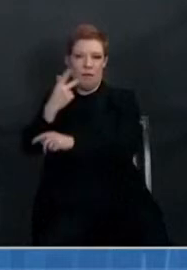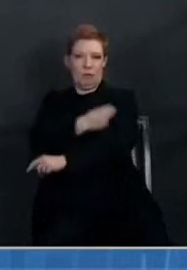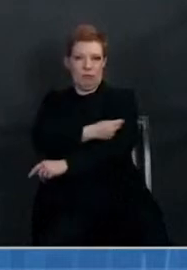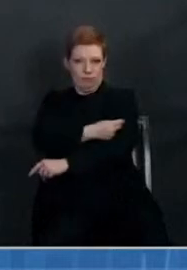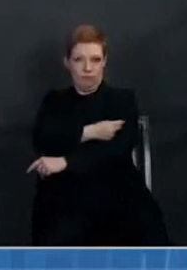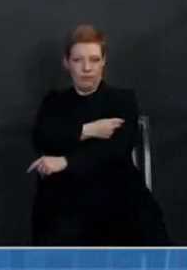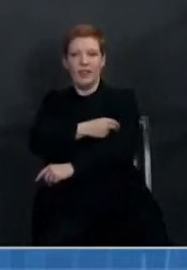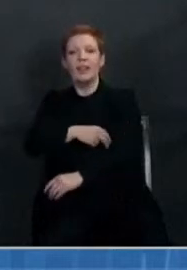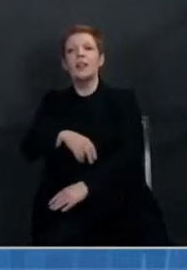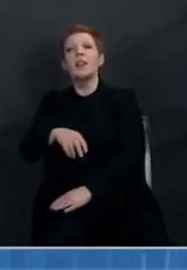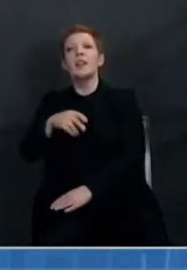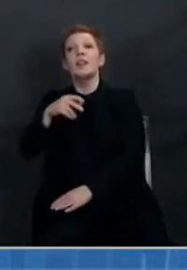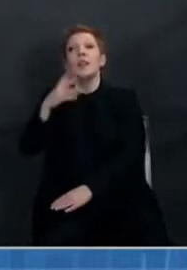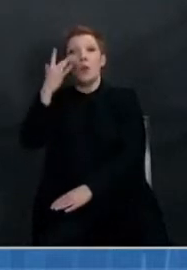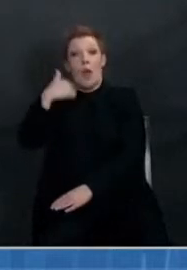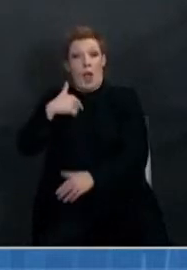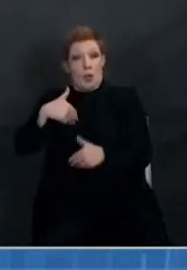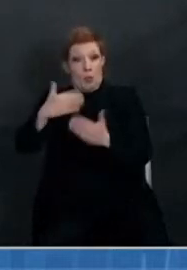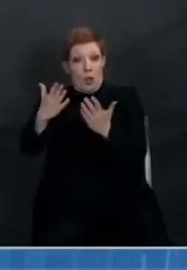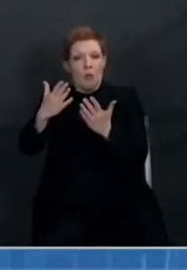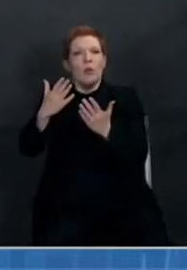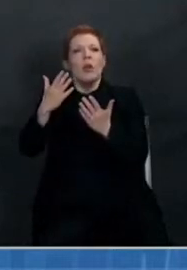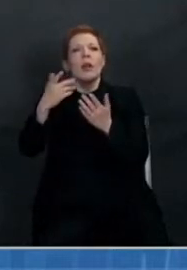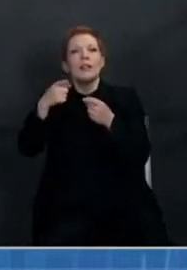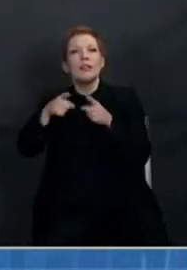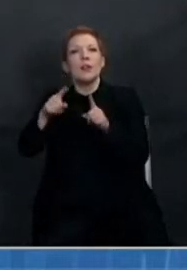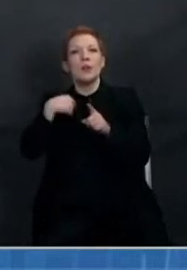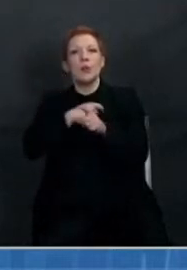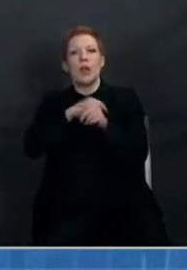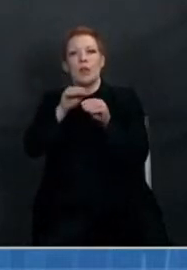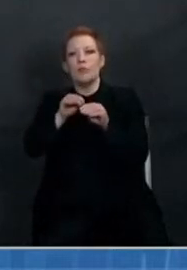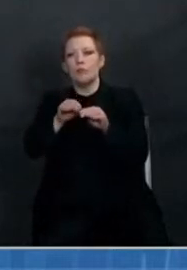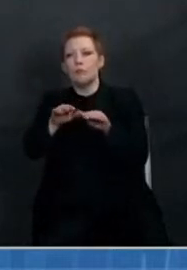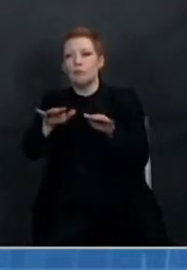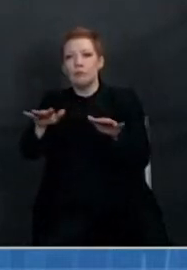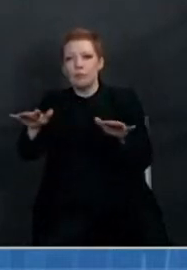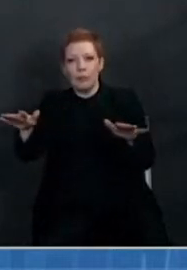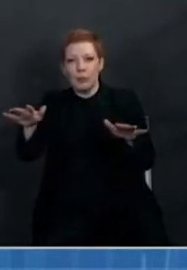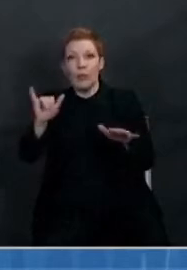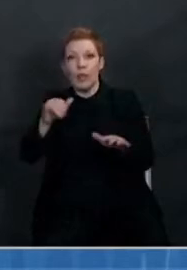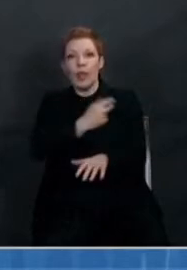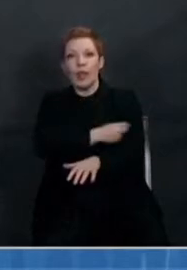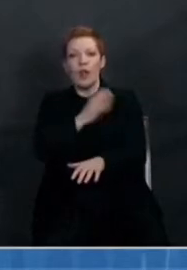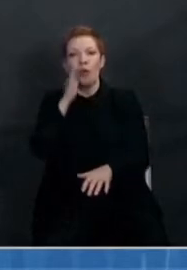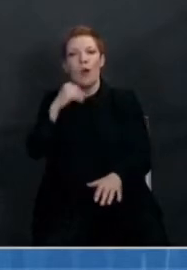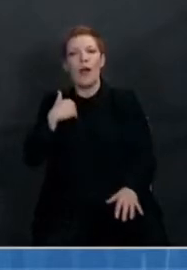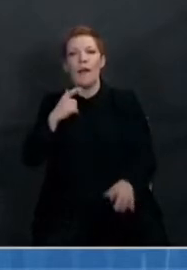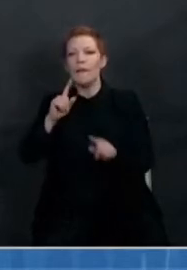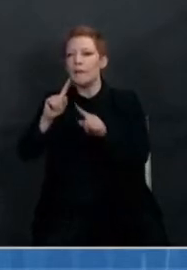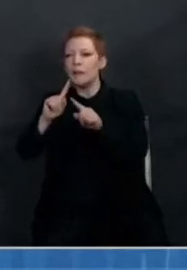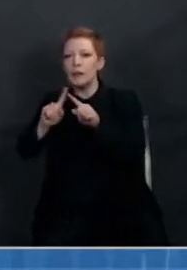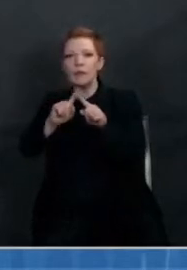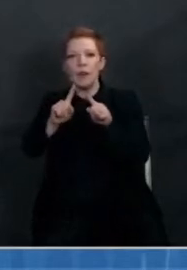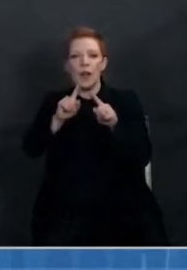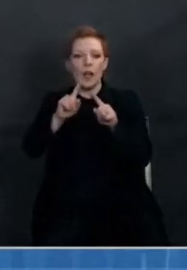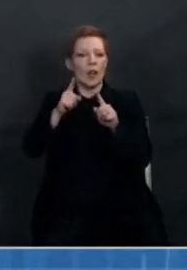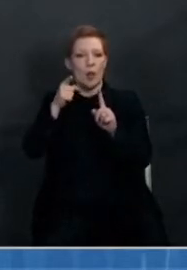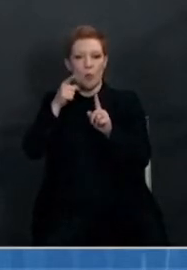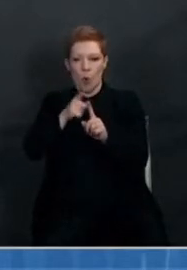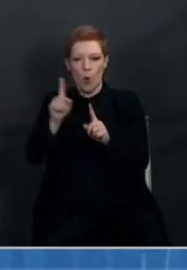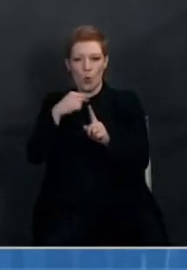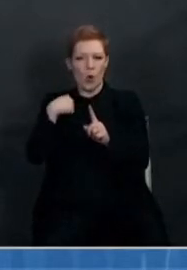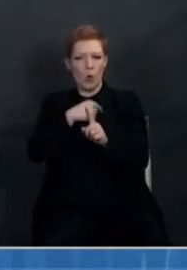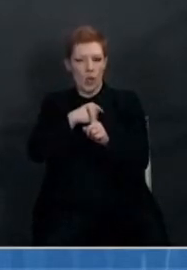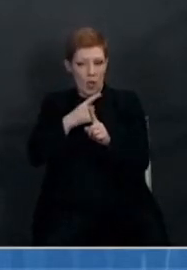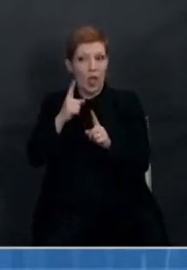these things roll out, they will have different degrees of what's called point vaccine efficacy. So we know that